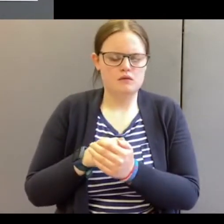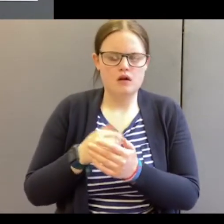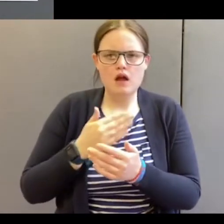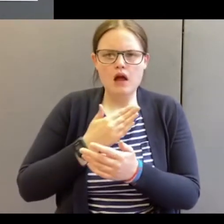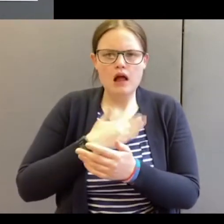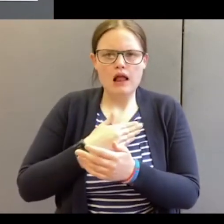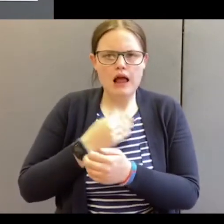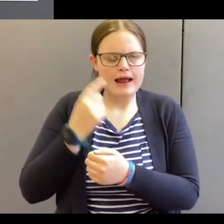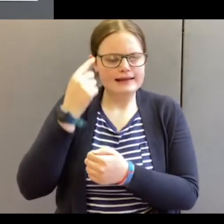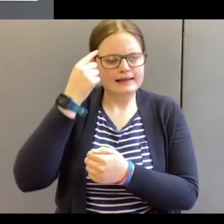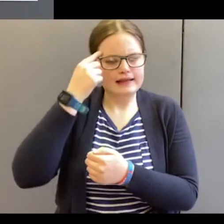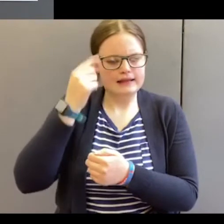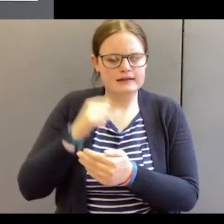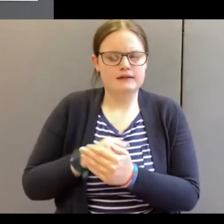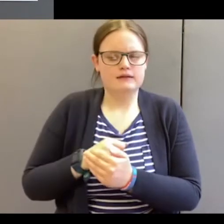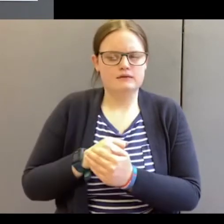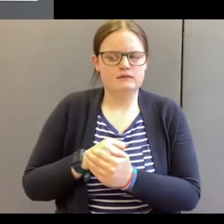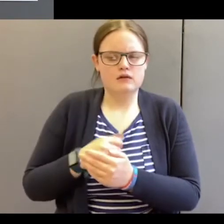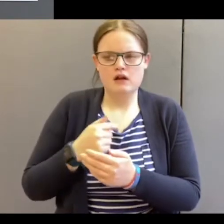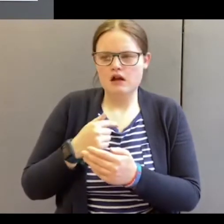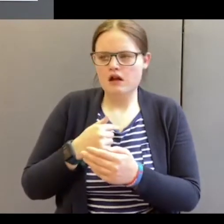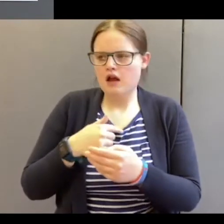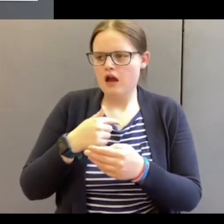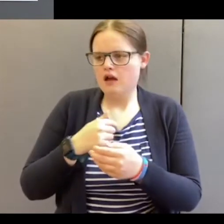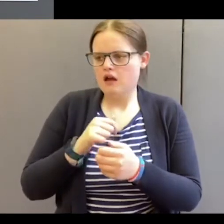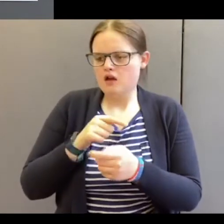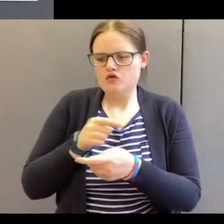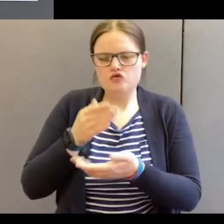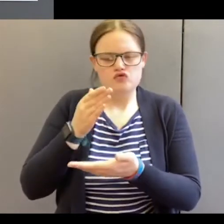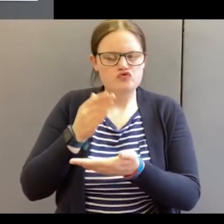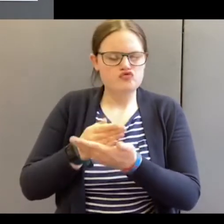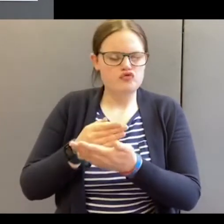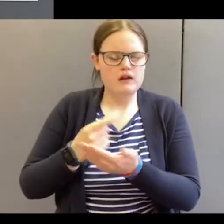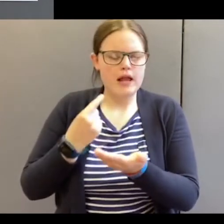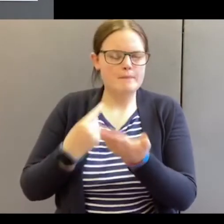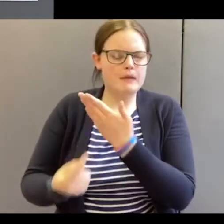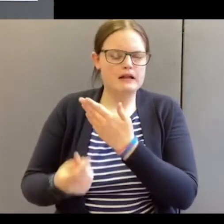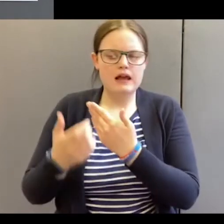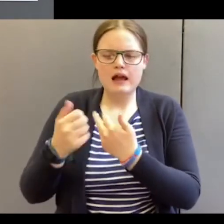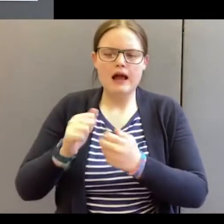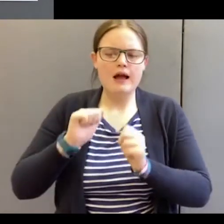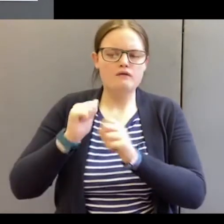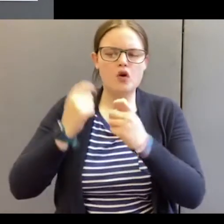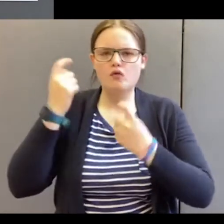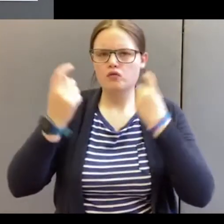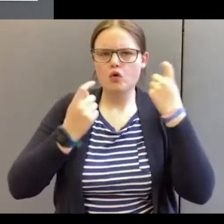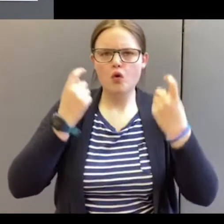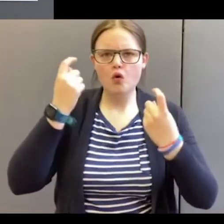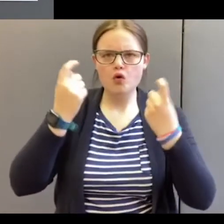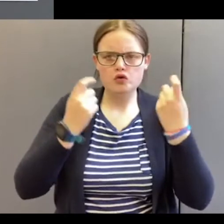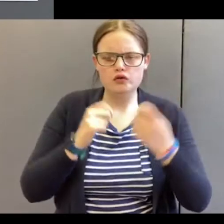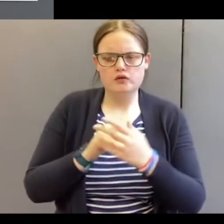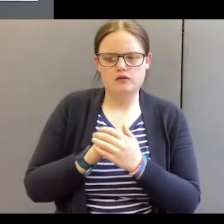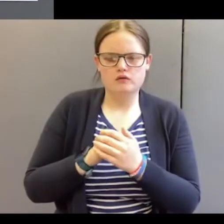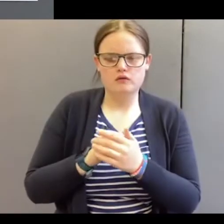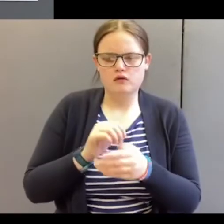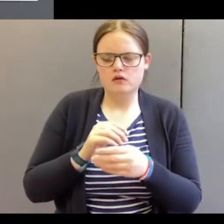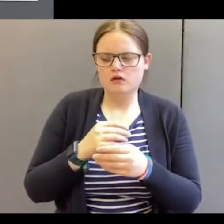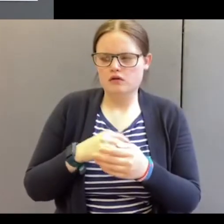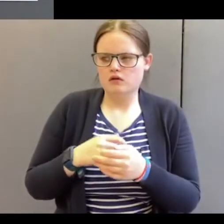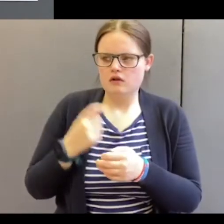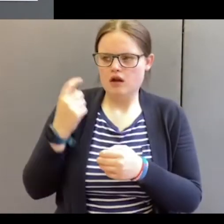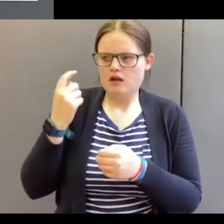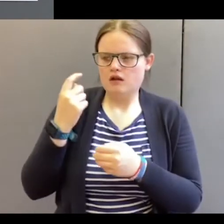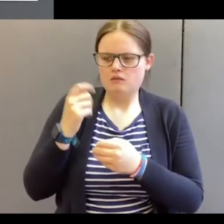likes to think that they are truly independent? You have your own thoughts. You determine